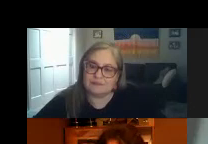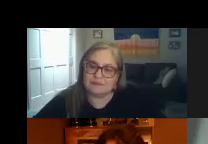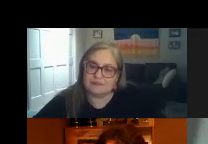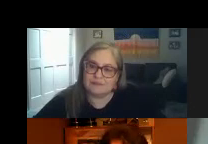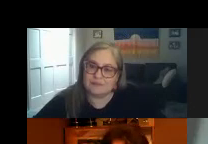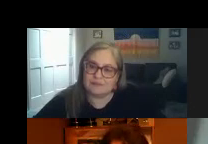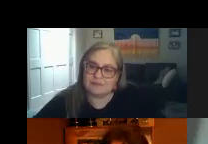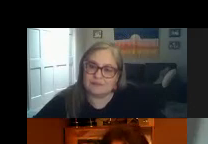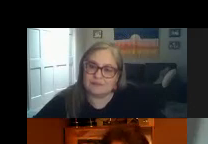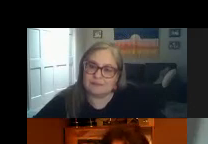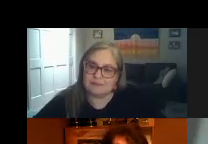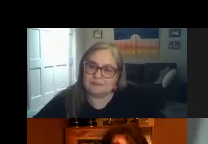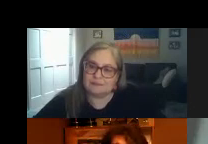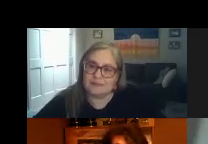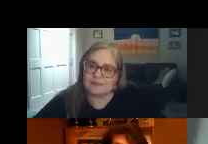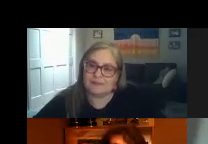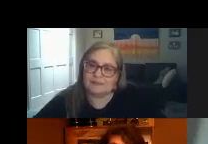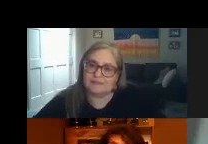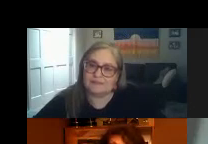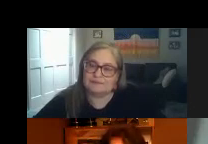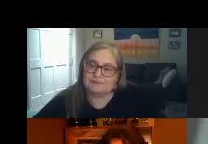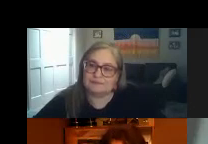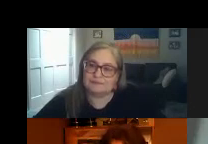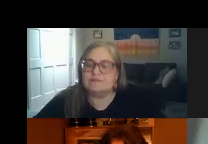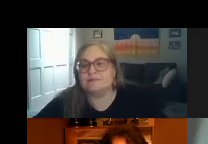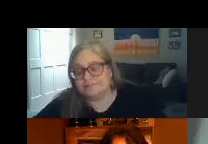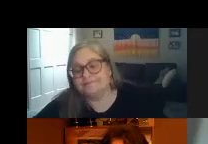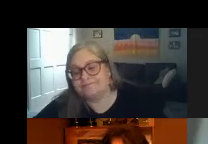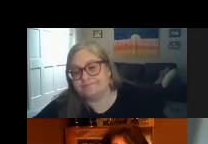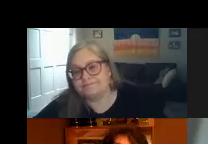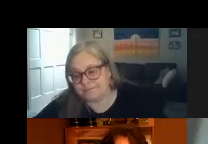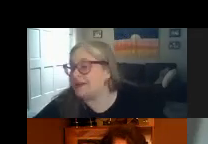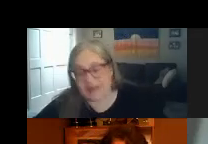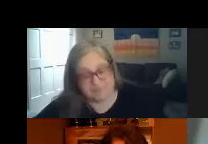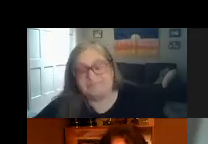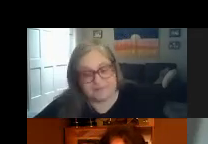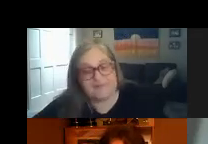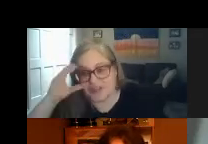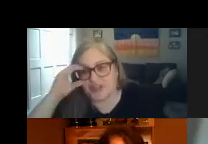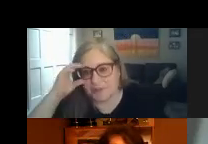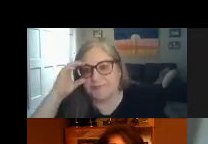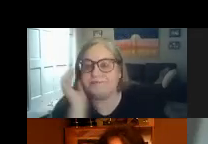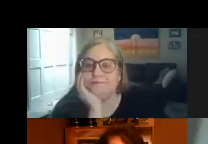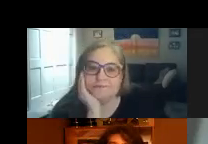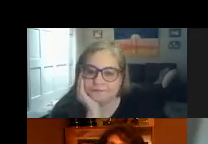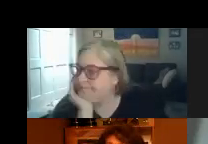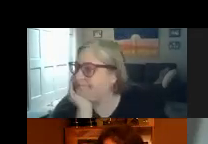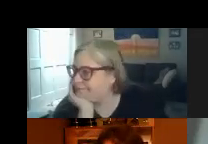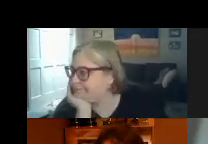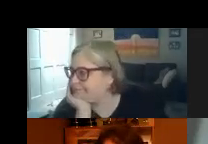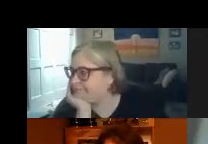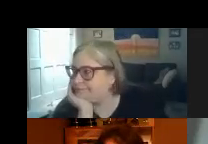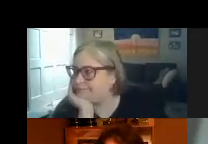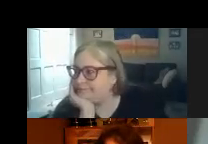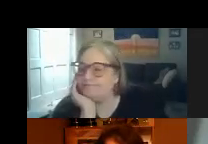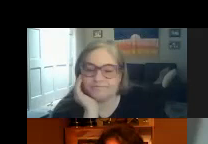doing well at school but coming home and collapsing which i've heard a lot from also that to track